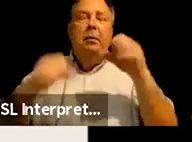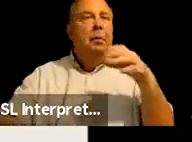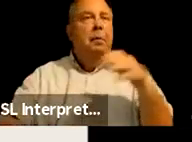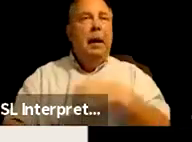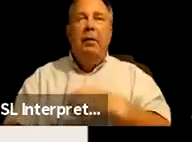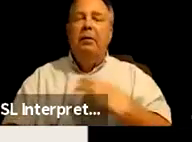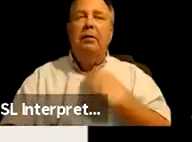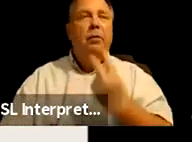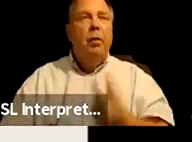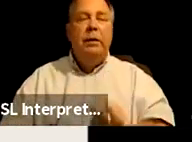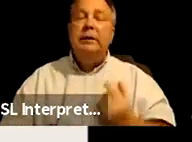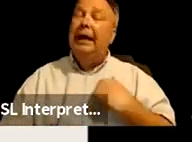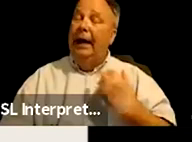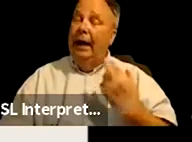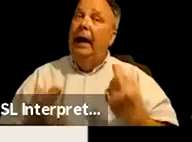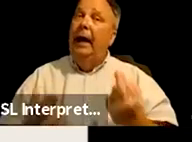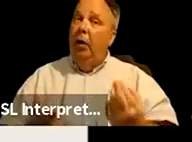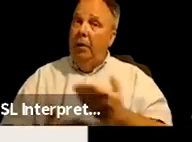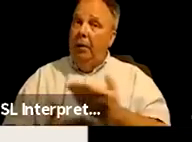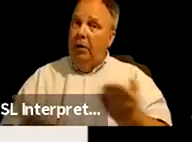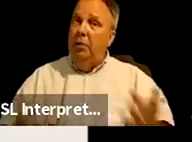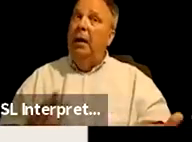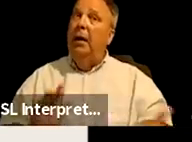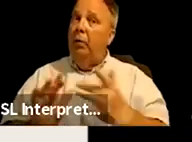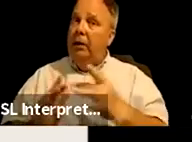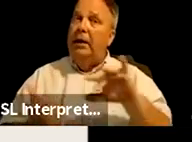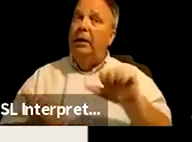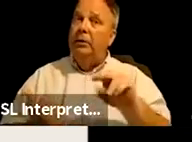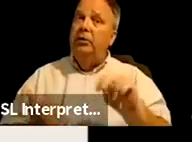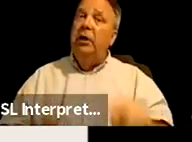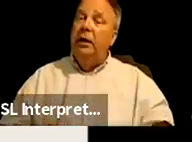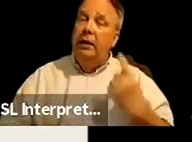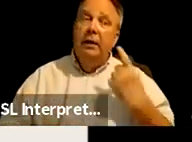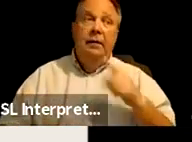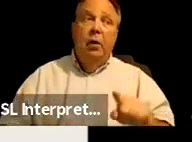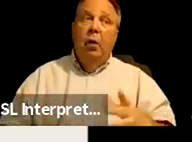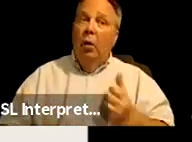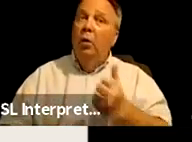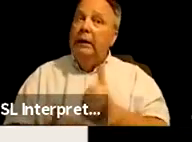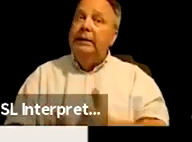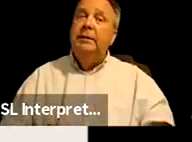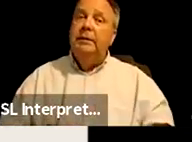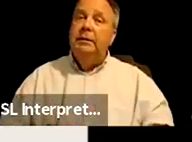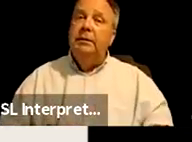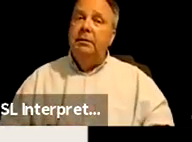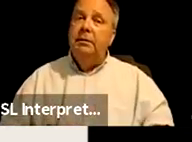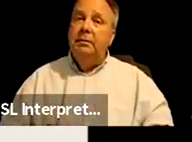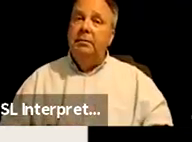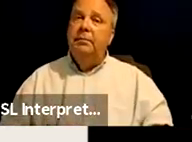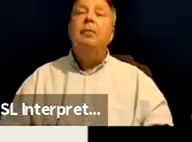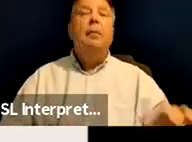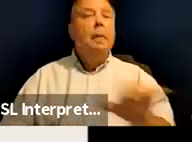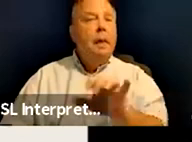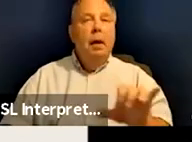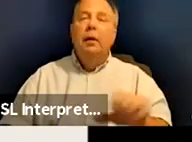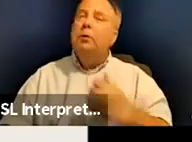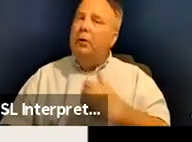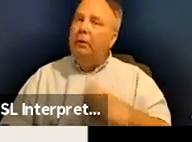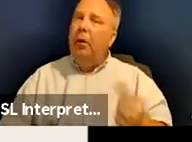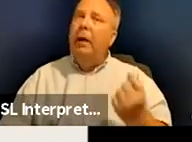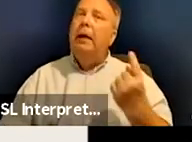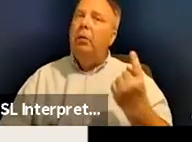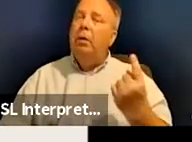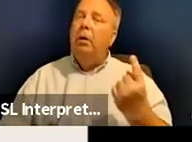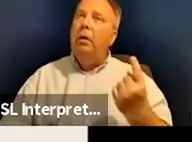voice. And I hope that you might reach out to Jen, uh, for assistance and also to anyone. Uh,